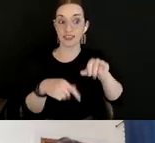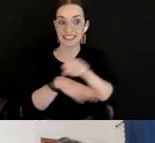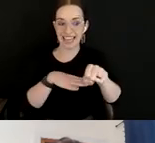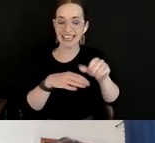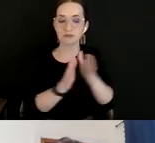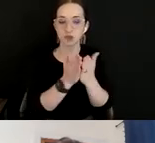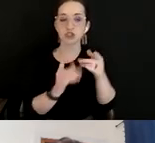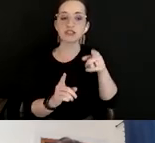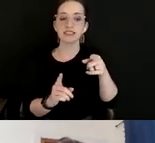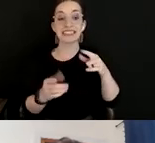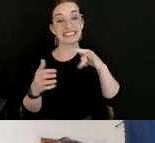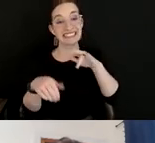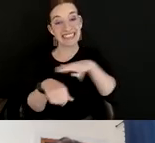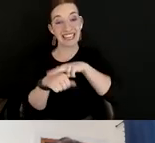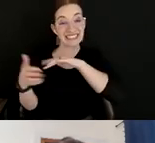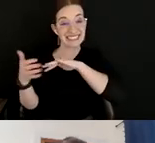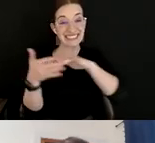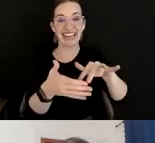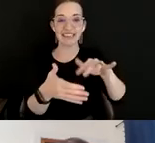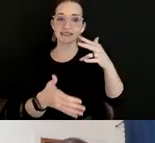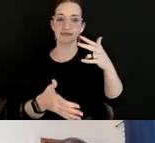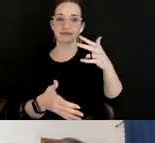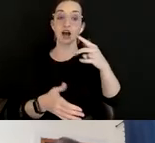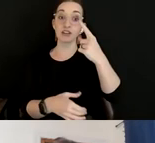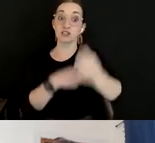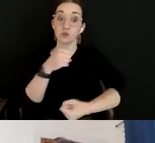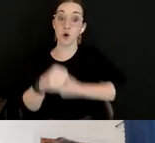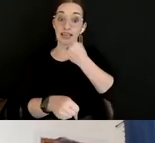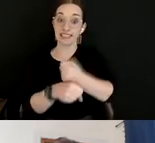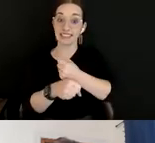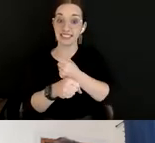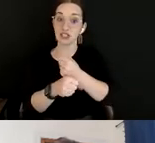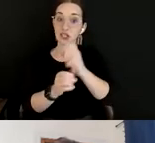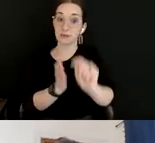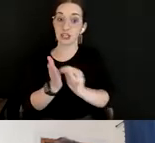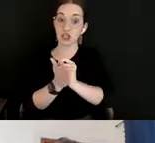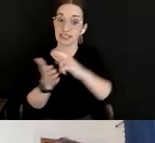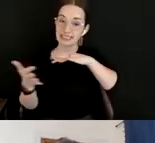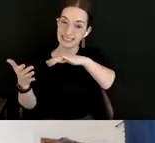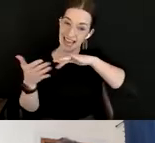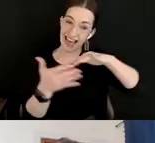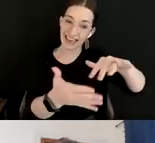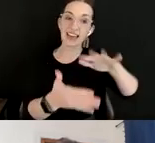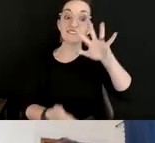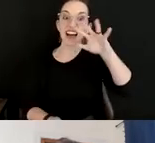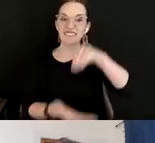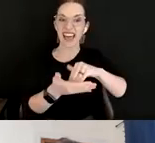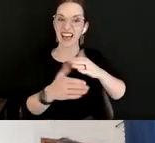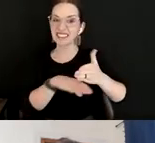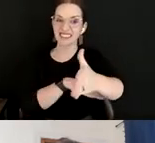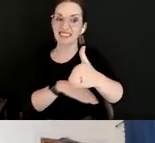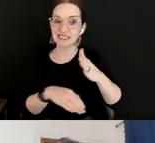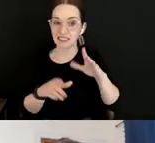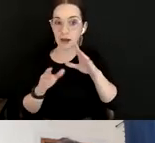in three short waves over a one-year period with over 5,000 participants and a broad range of geography,